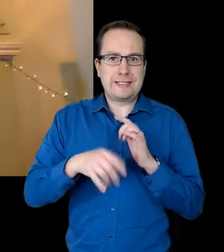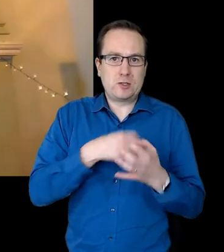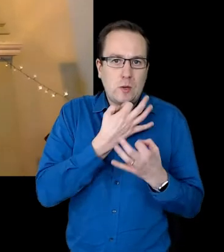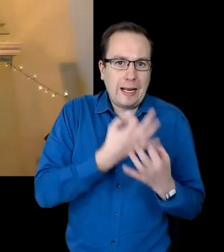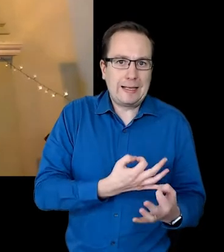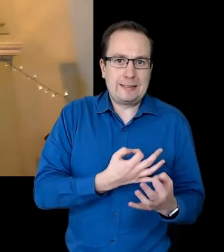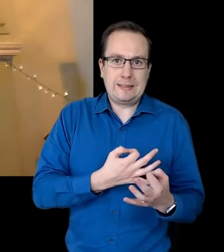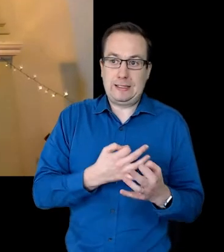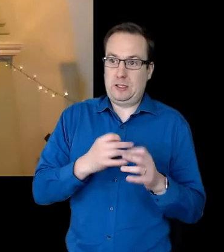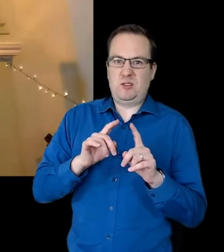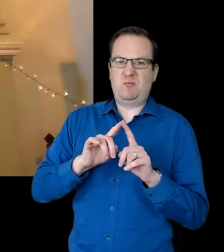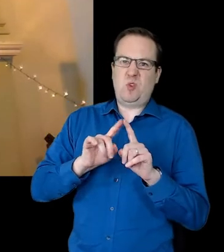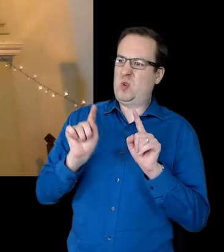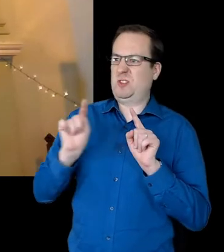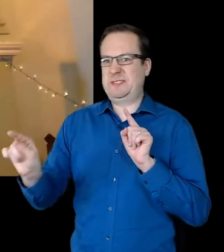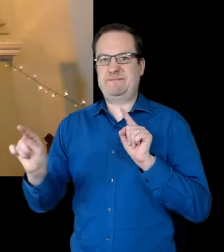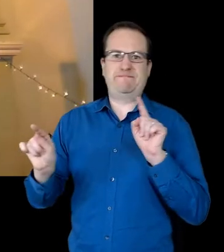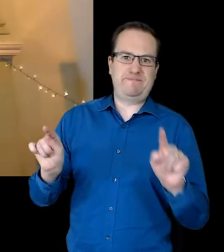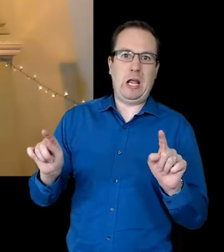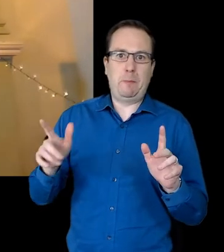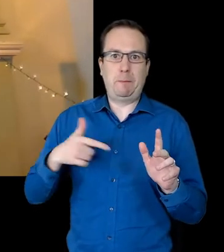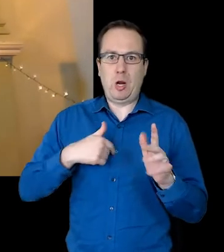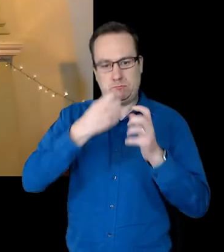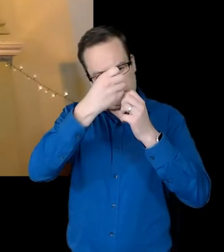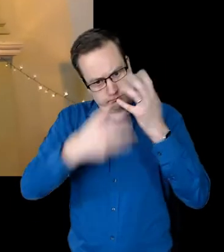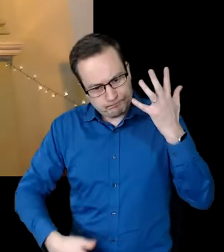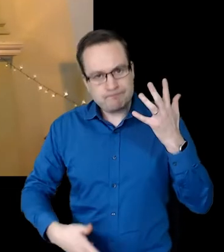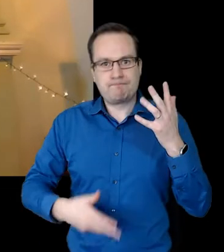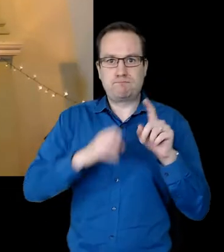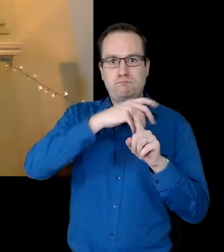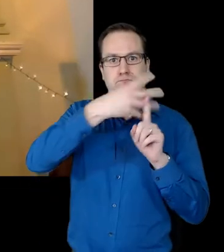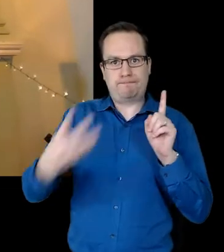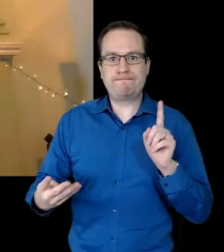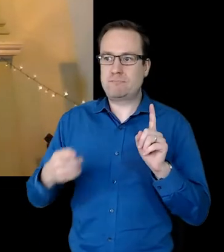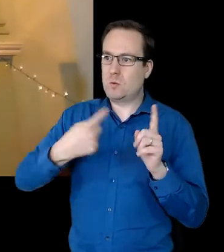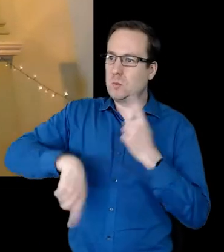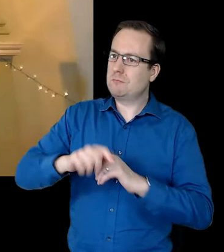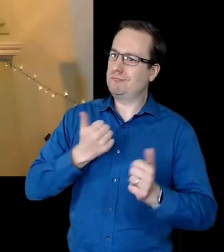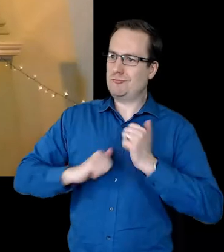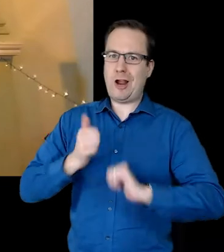of our culture to be proud and reclaim who we are.